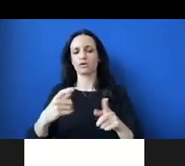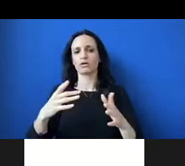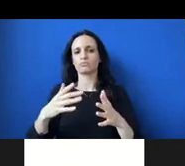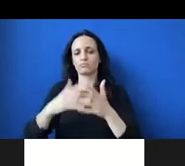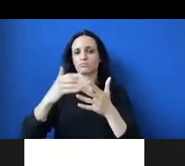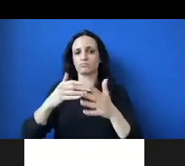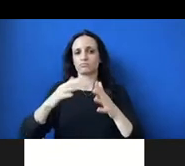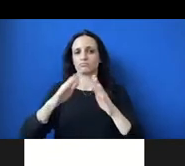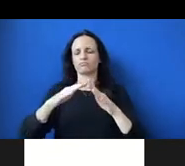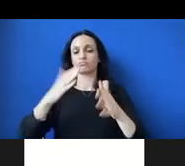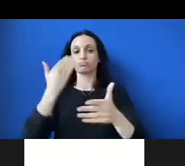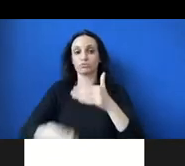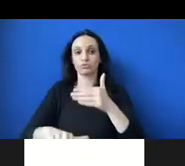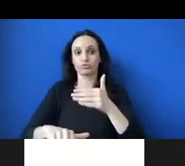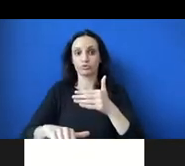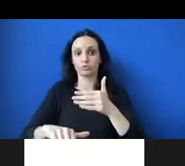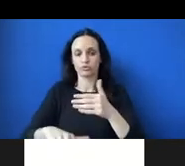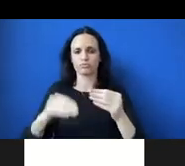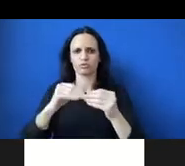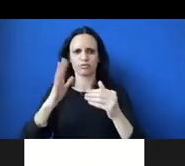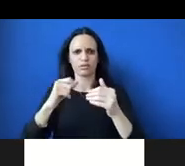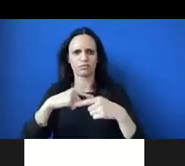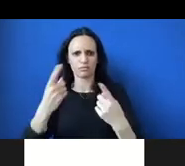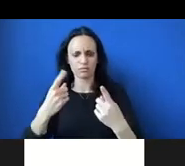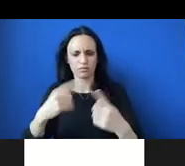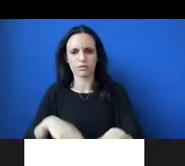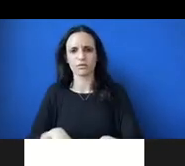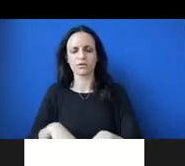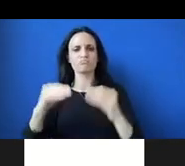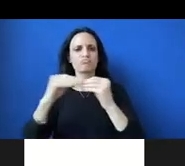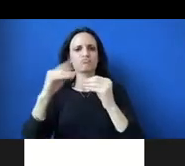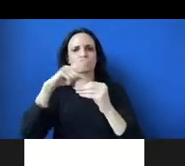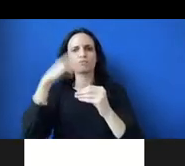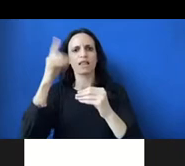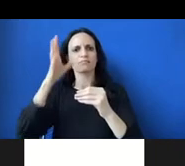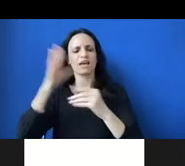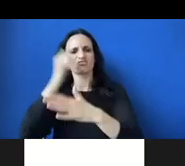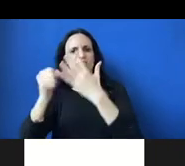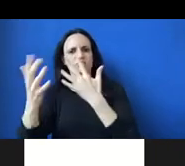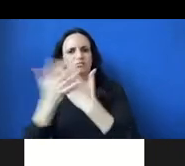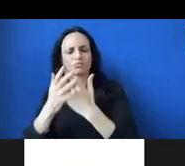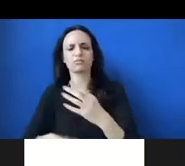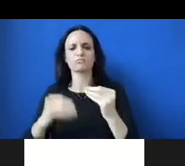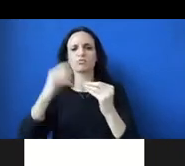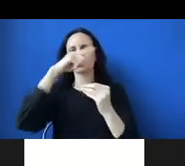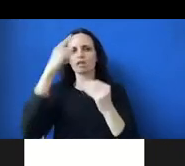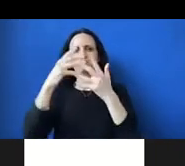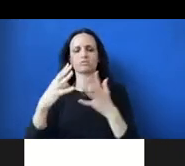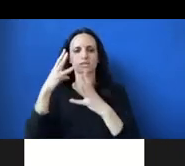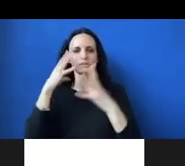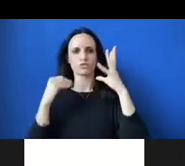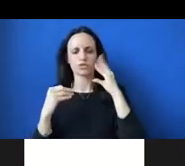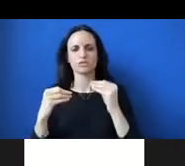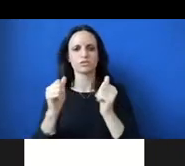Today one in three black men are locked up in their lifetime. Today more black Americans have come into contact with the criminal justice system than there were